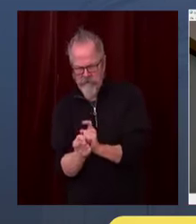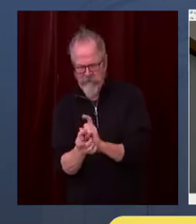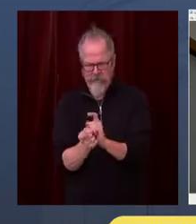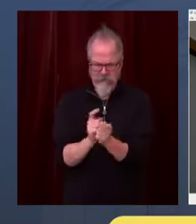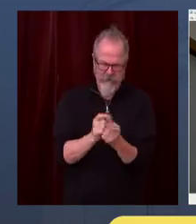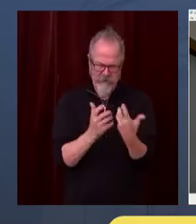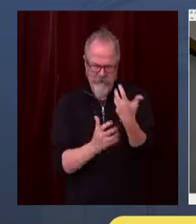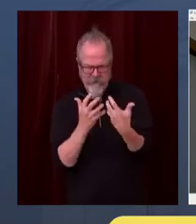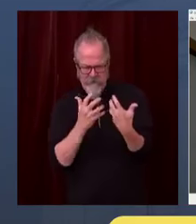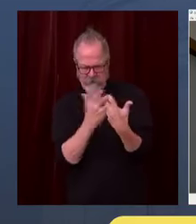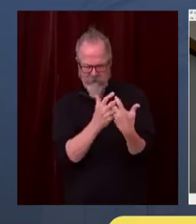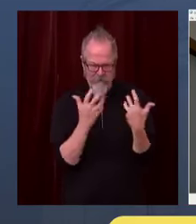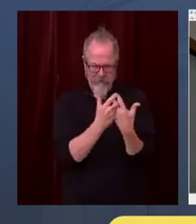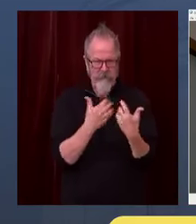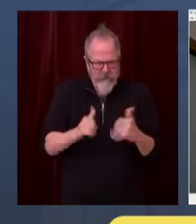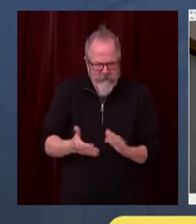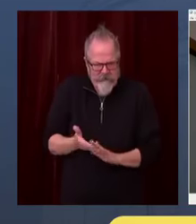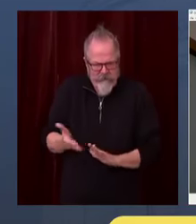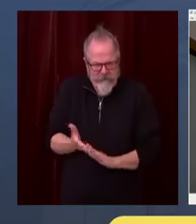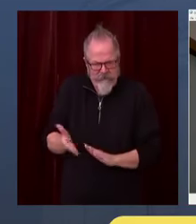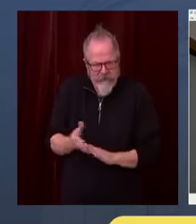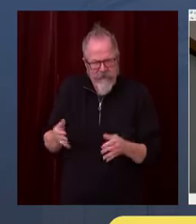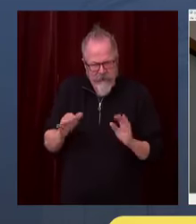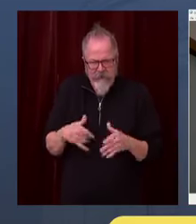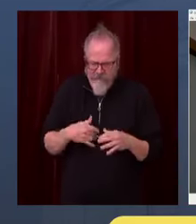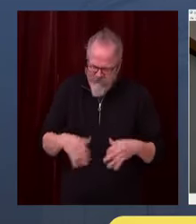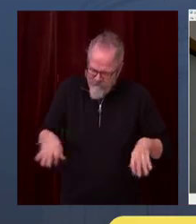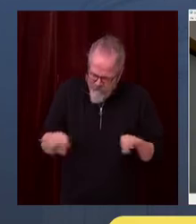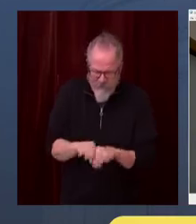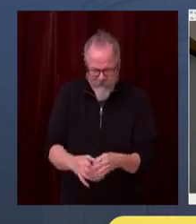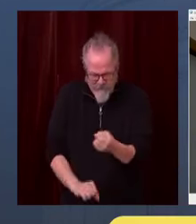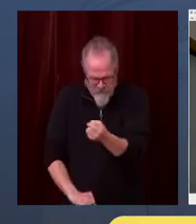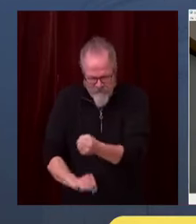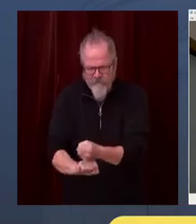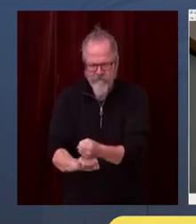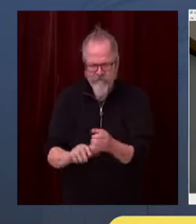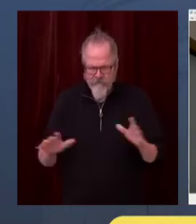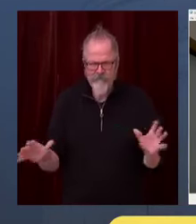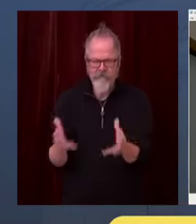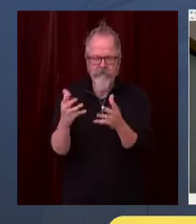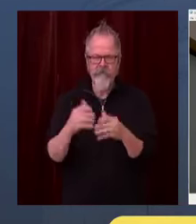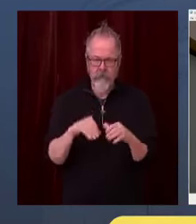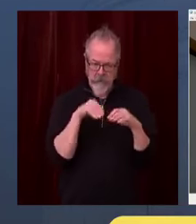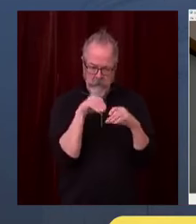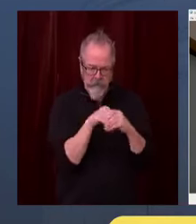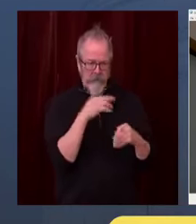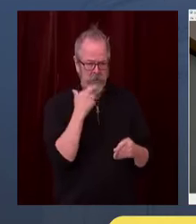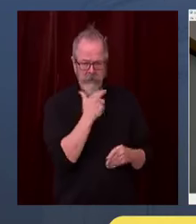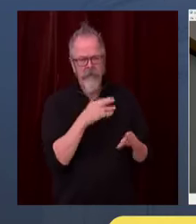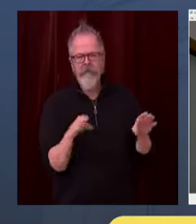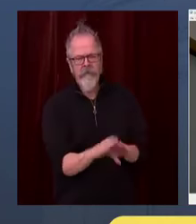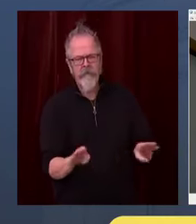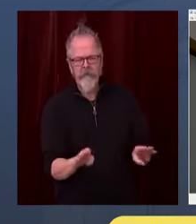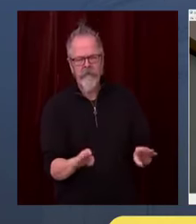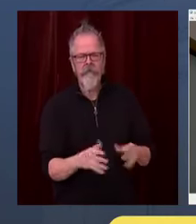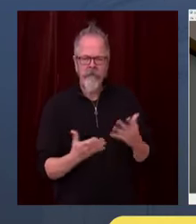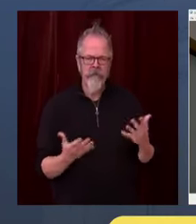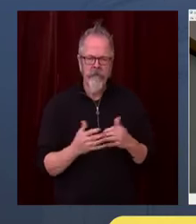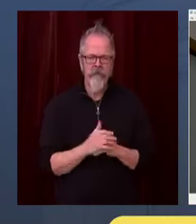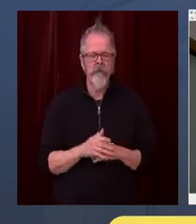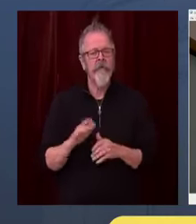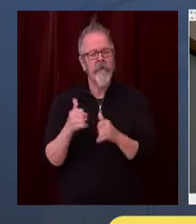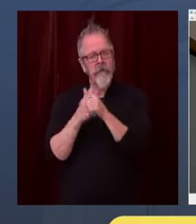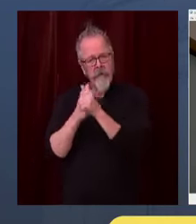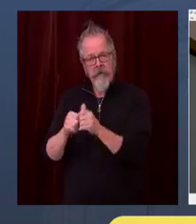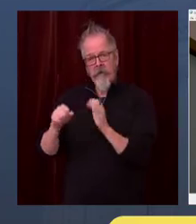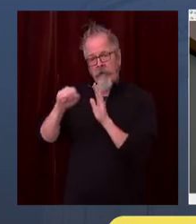Governor, we will rely on the state to provide as much emergency aid as we can, and all of us need the federal government to do its